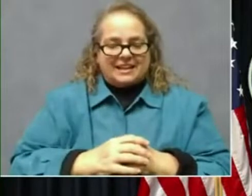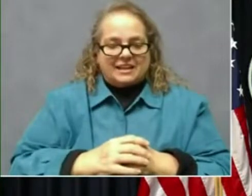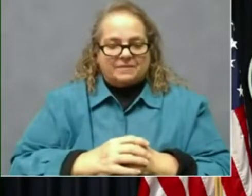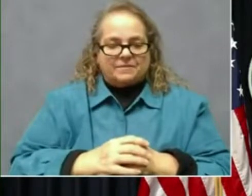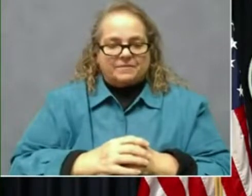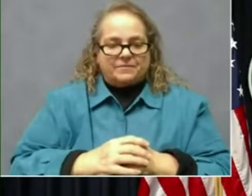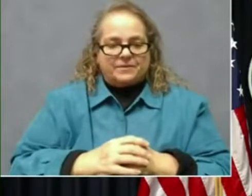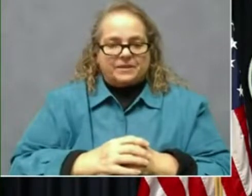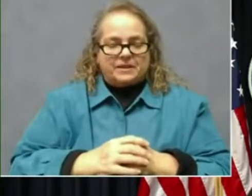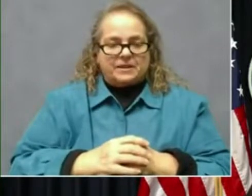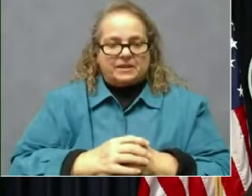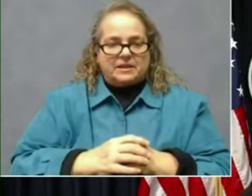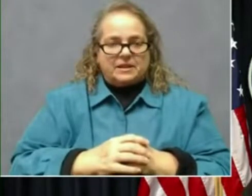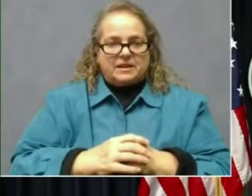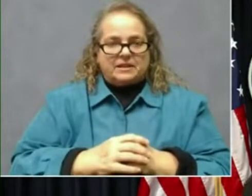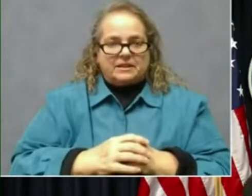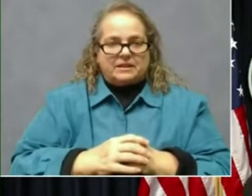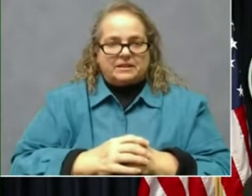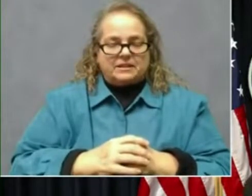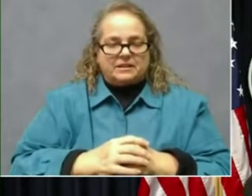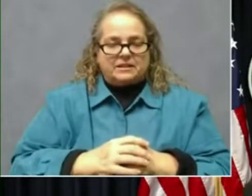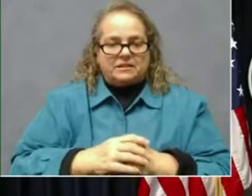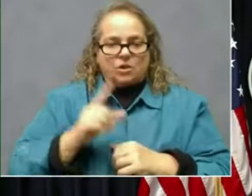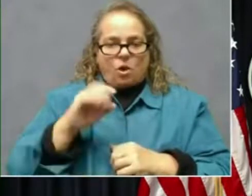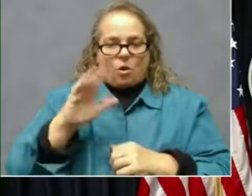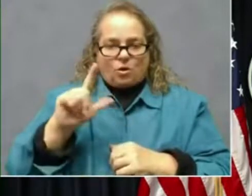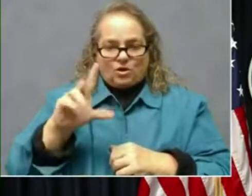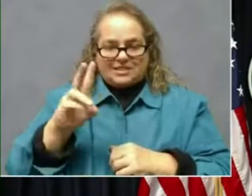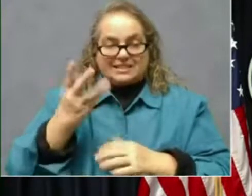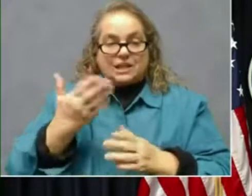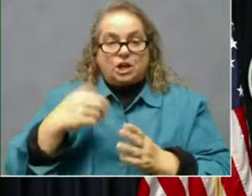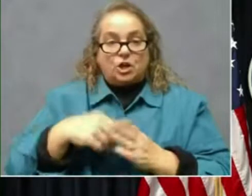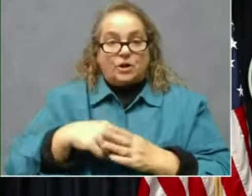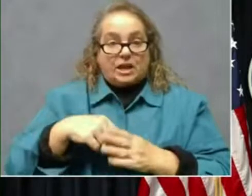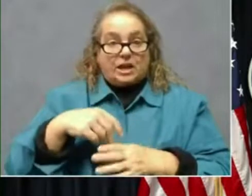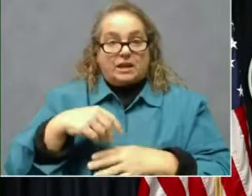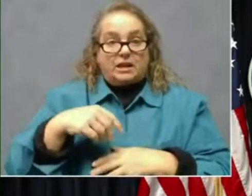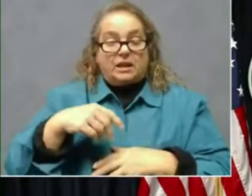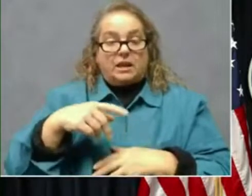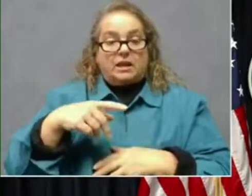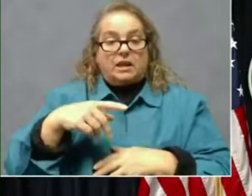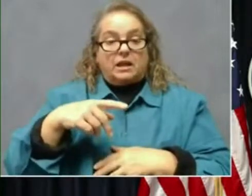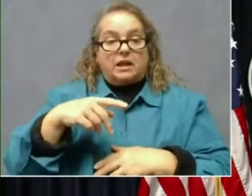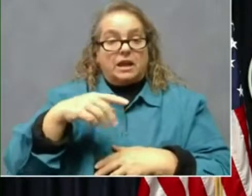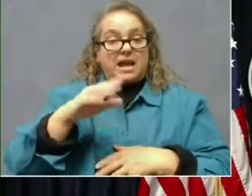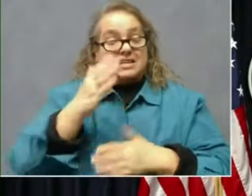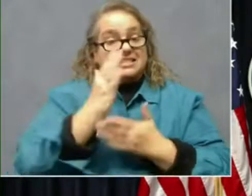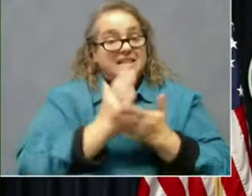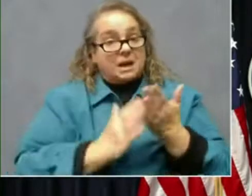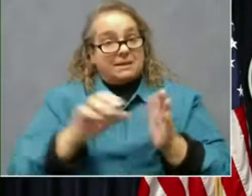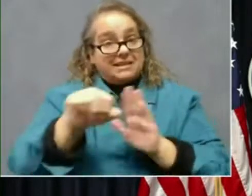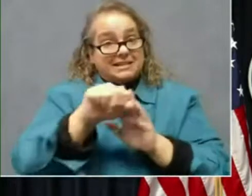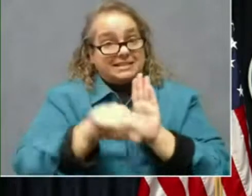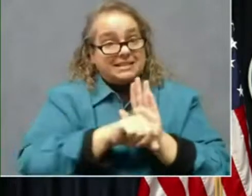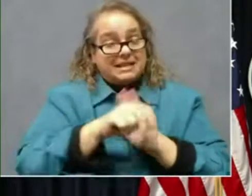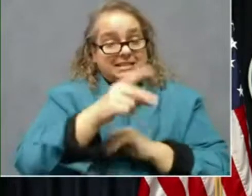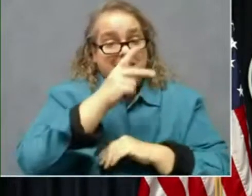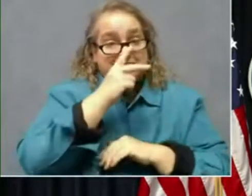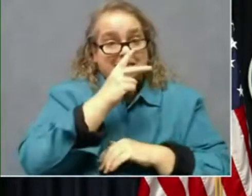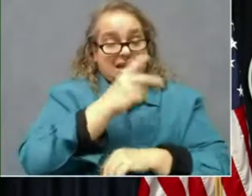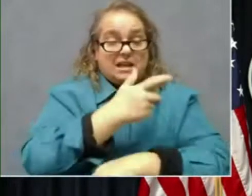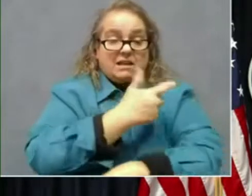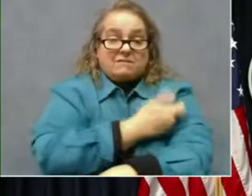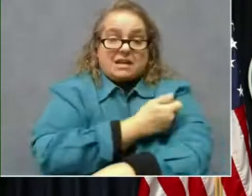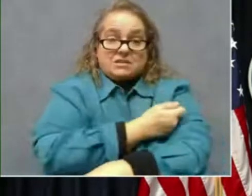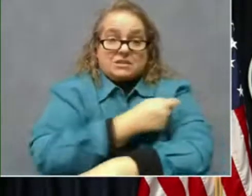Shamariah from WPSD Local 6 here in Paducah. So my question is, uh, some states are seeing vaccine sites become super